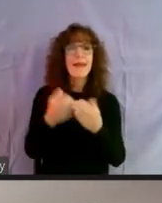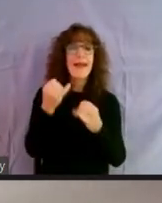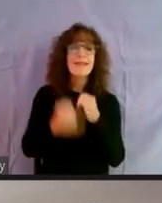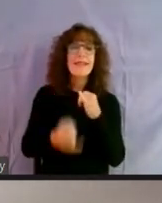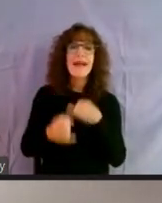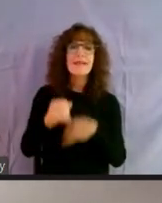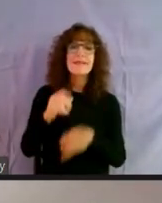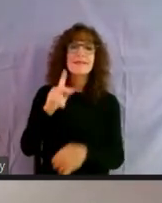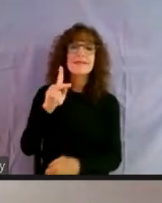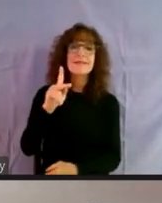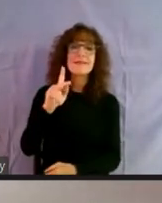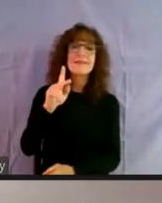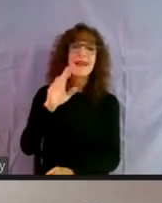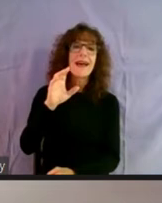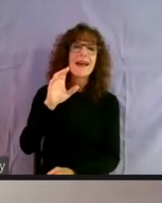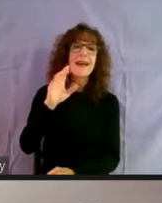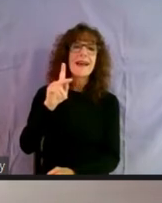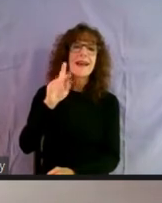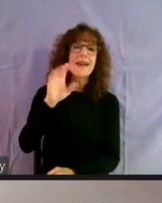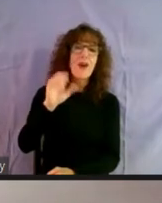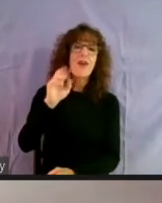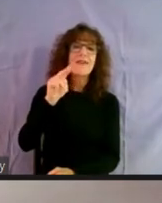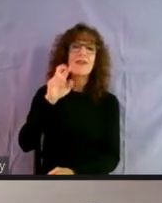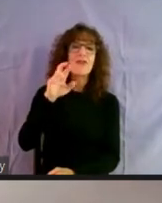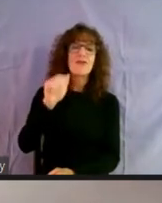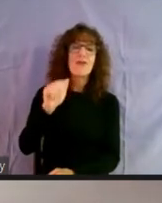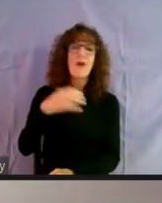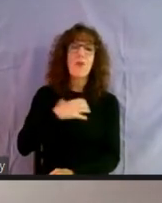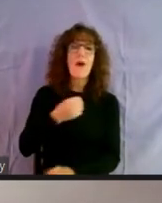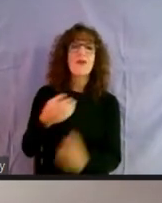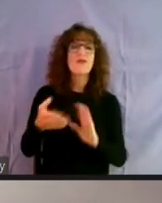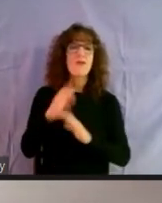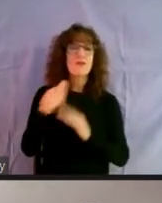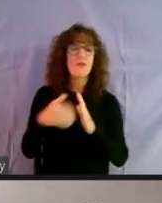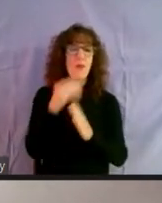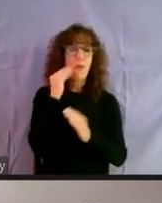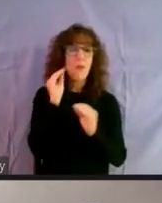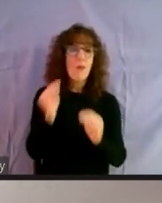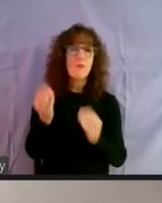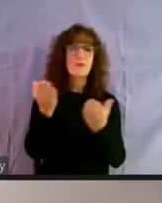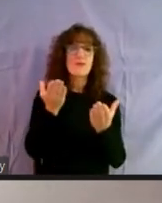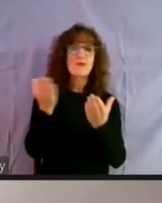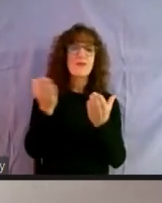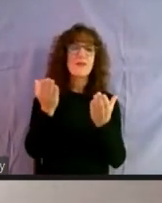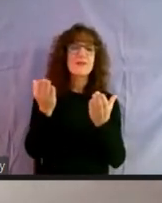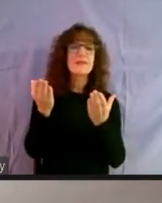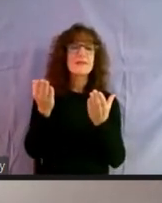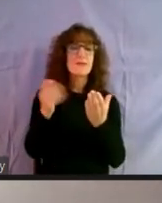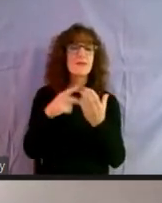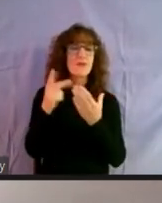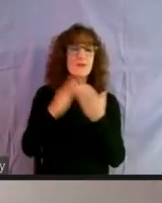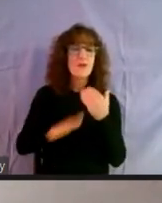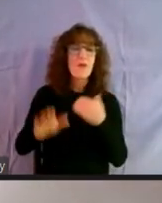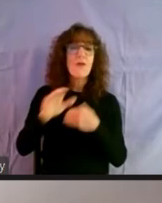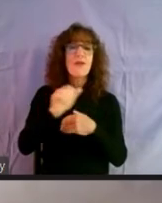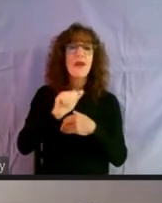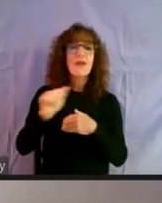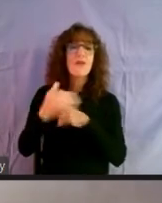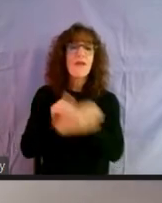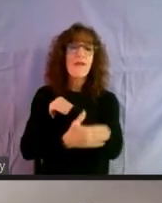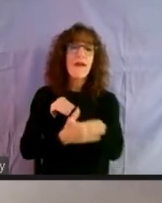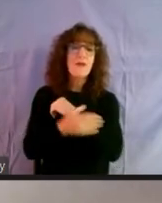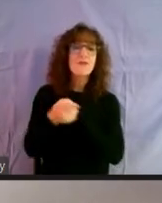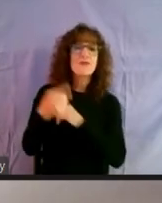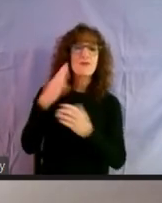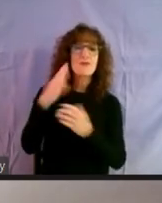White, who runs our Department of Social Services and all of the homeless, homeless programs and homeless services that we have in the County, um, who will talk about,